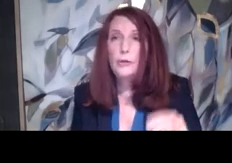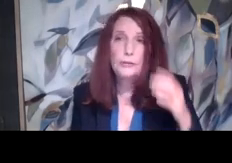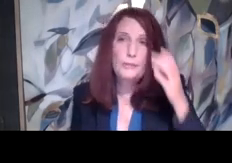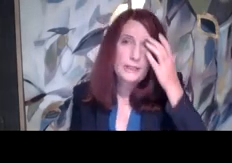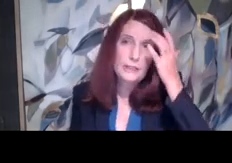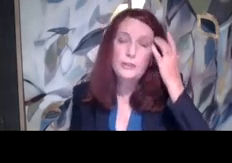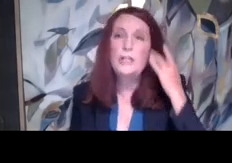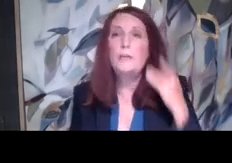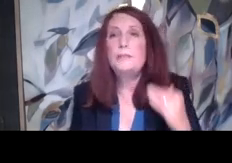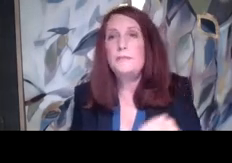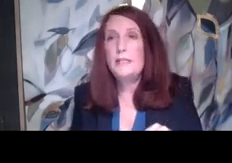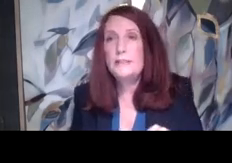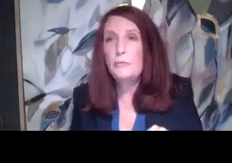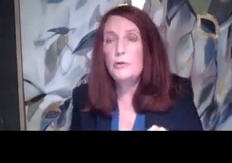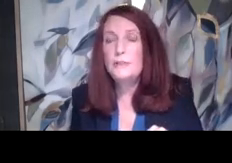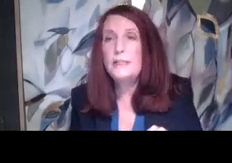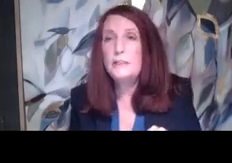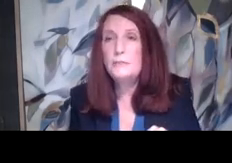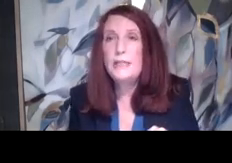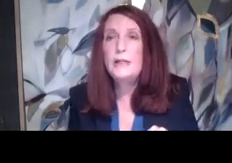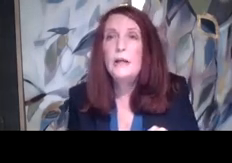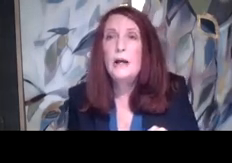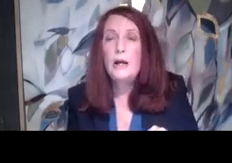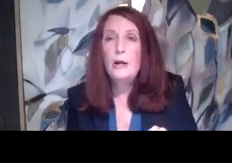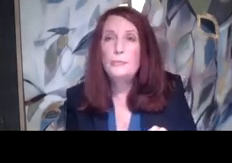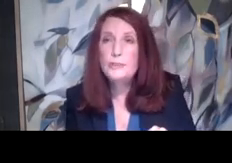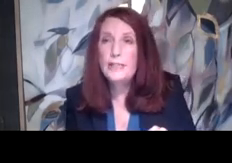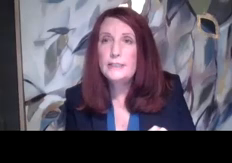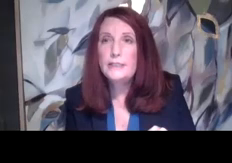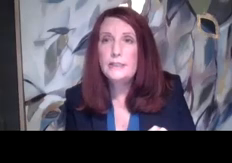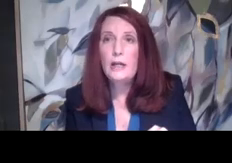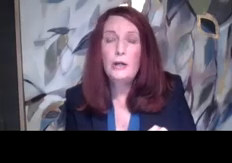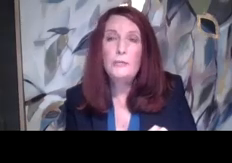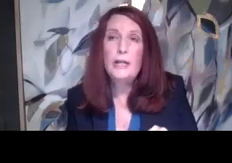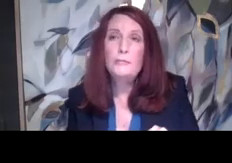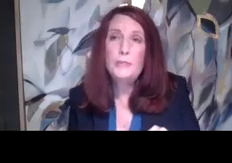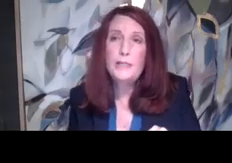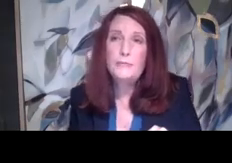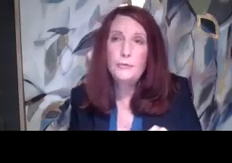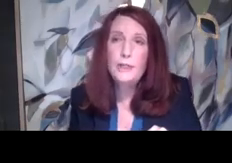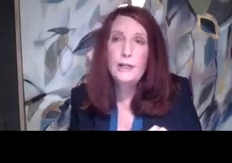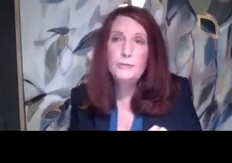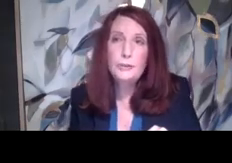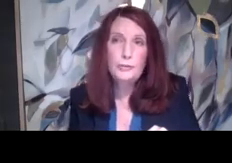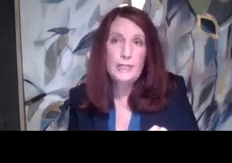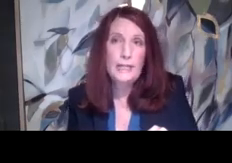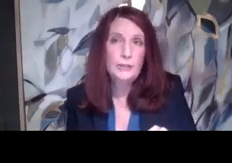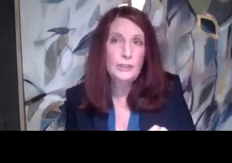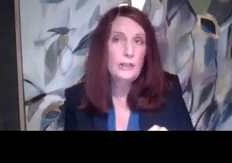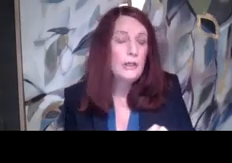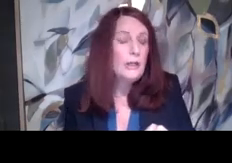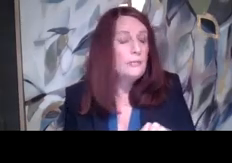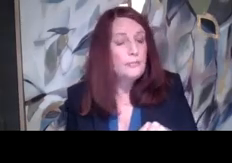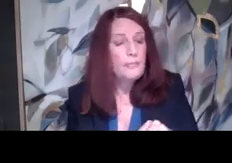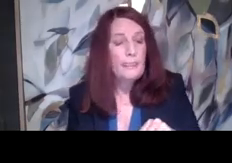all of those, they these are the types of things that were intended to be protected and be free of discrimination.